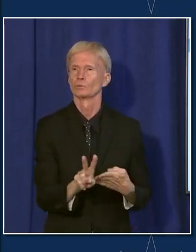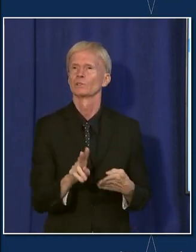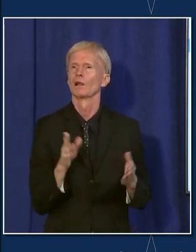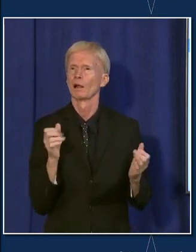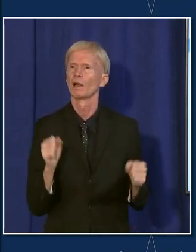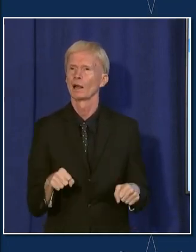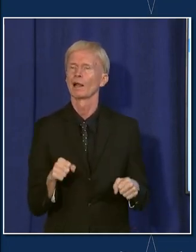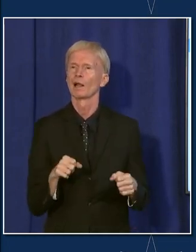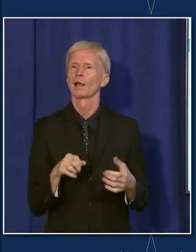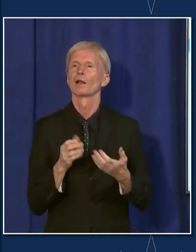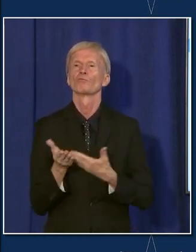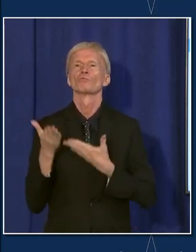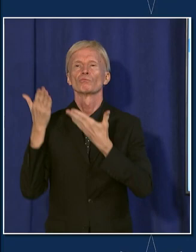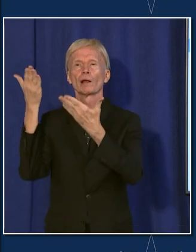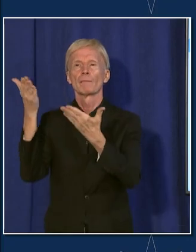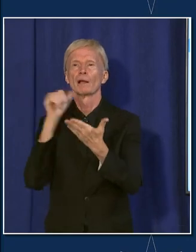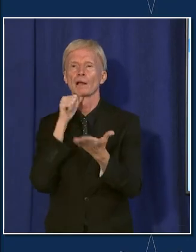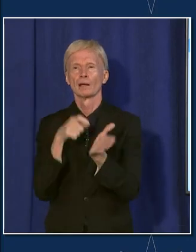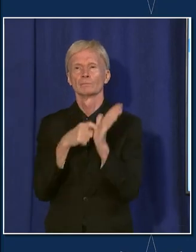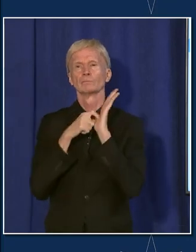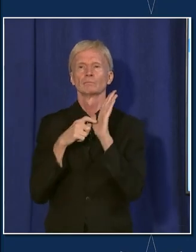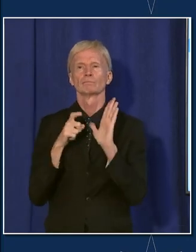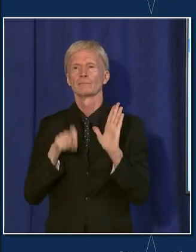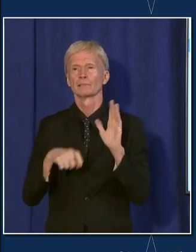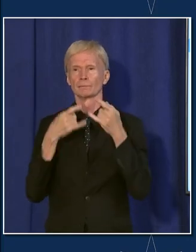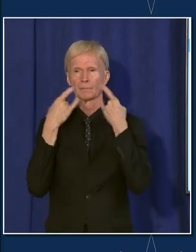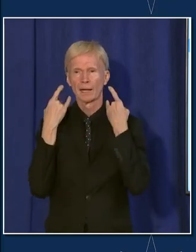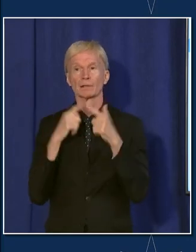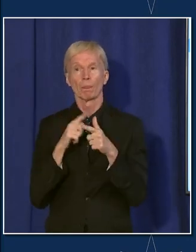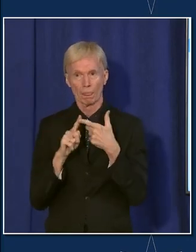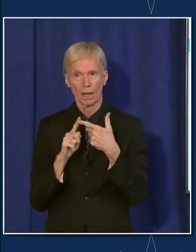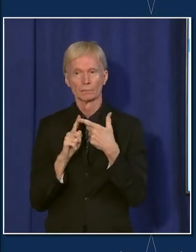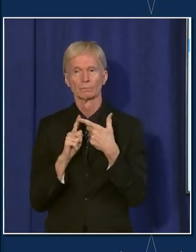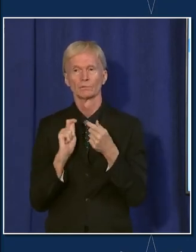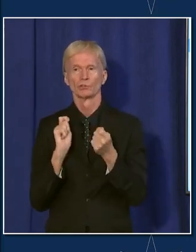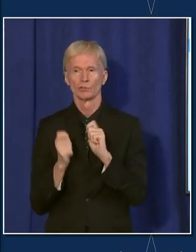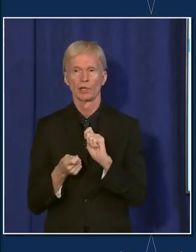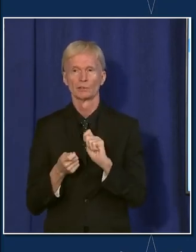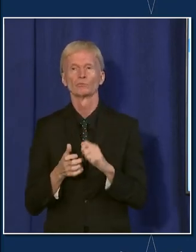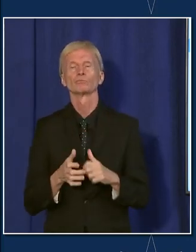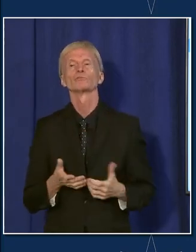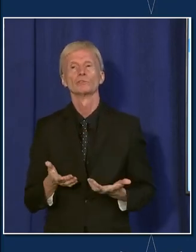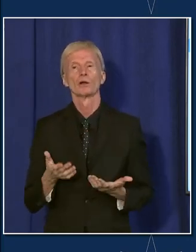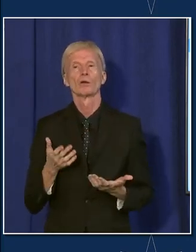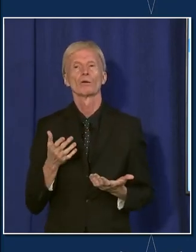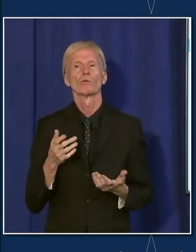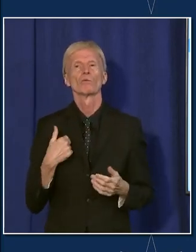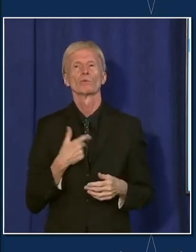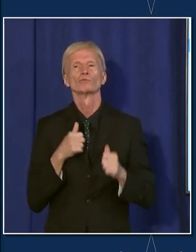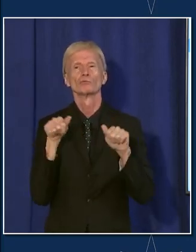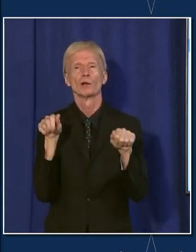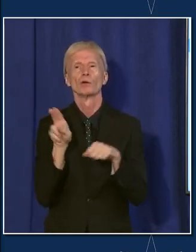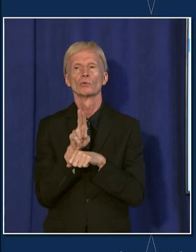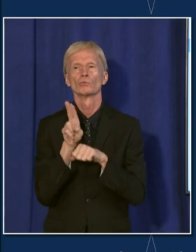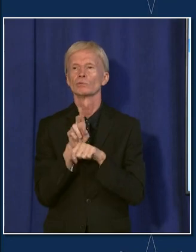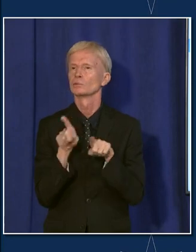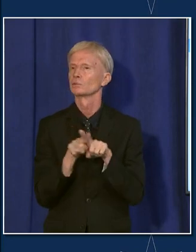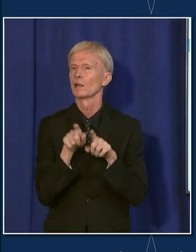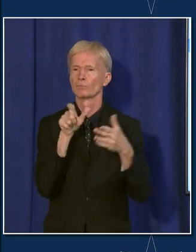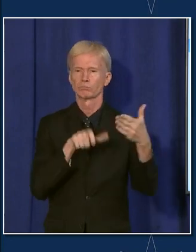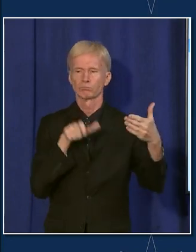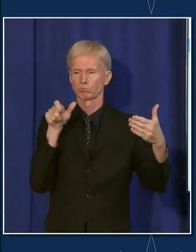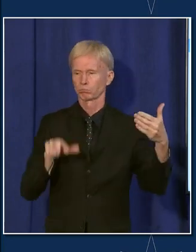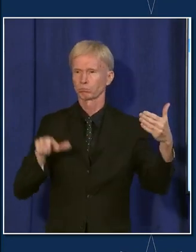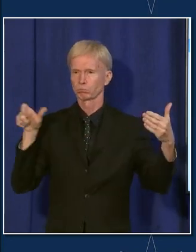back to a mask recommendation at that point, and then similarly on the way back. And we're trying, you know, we've really tried to use these same thresholds